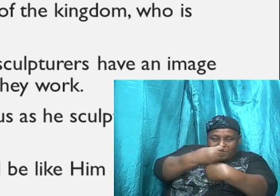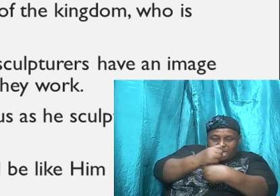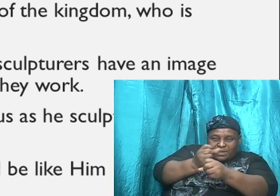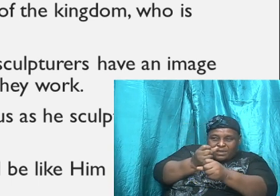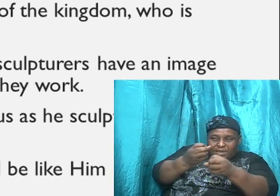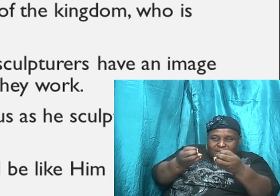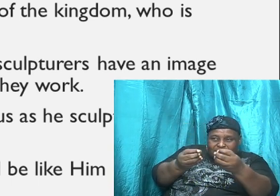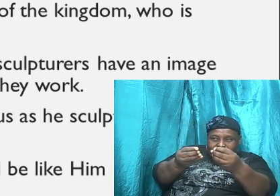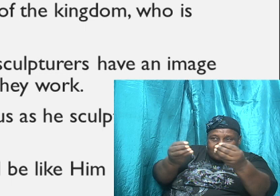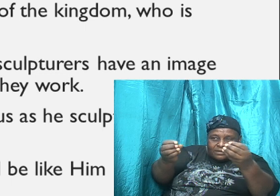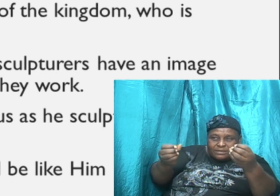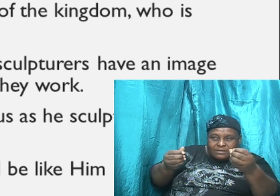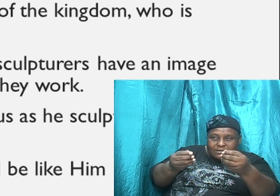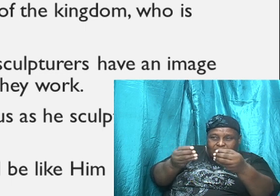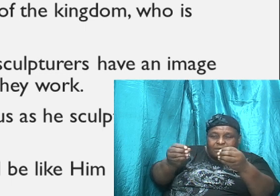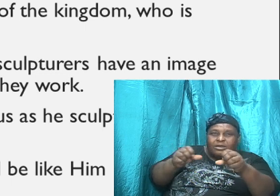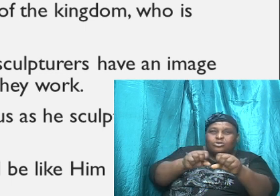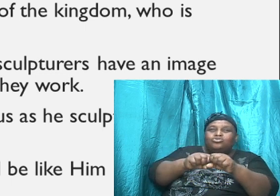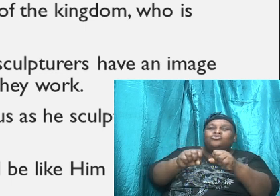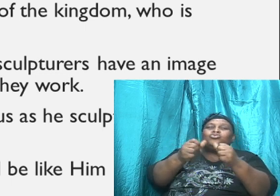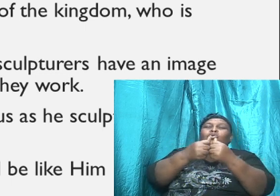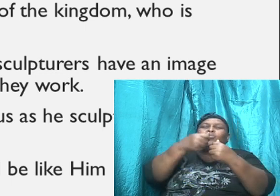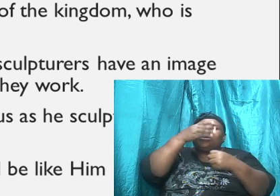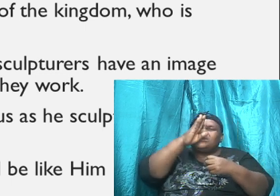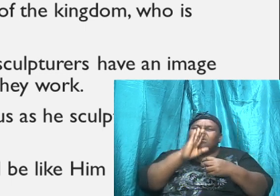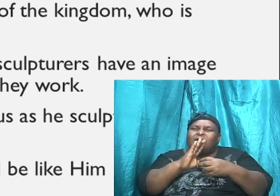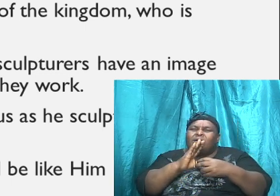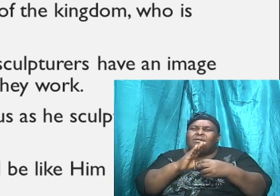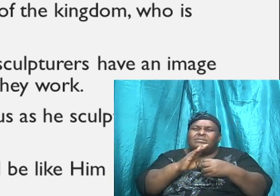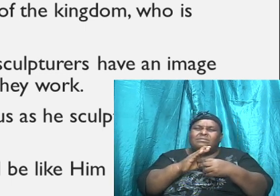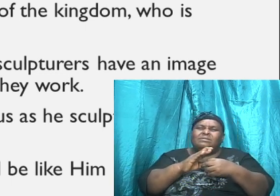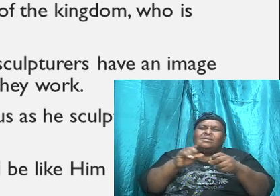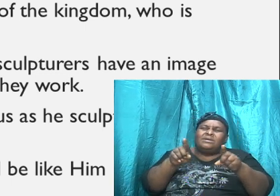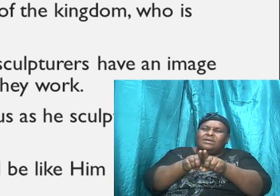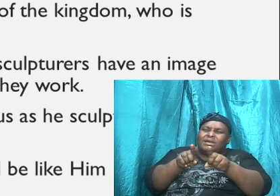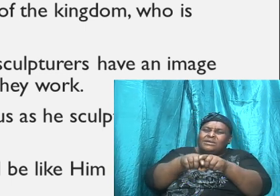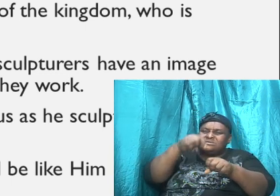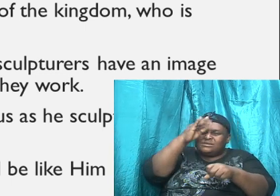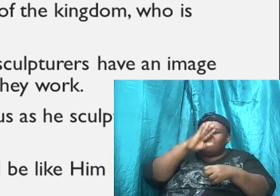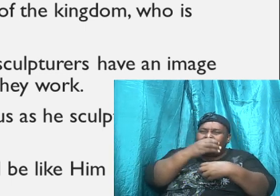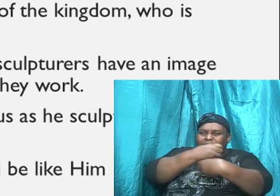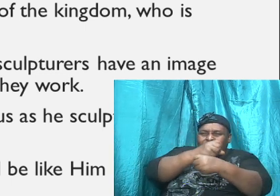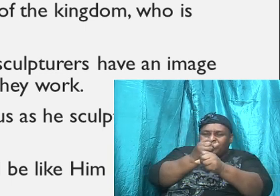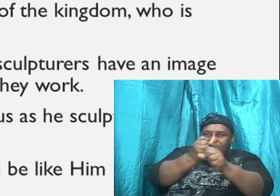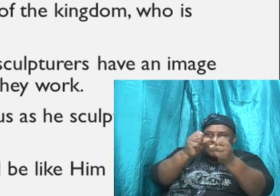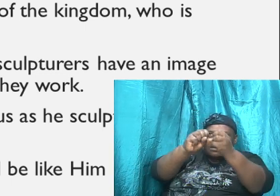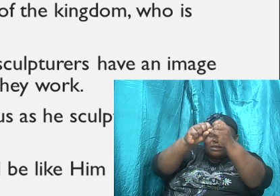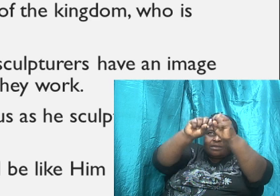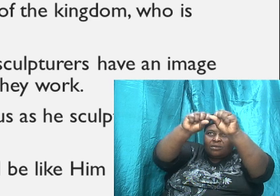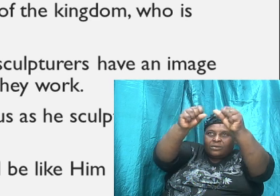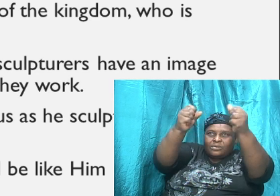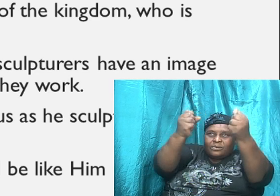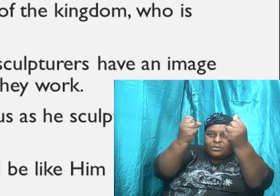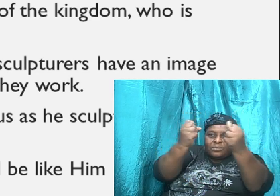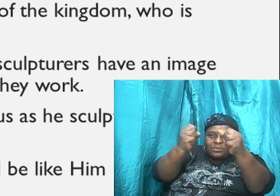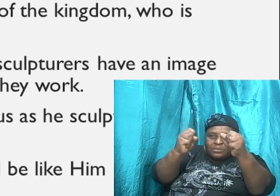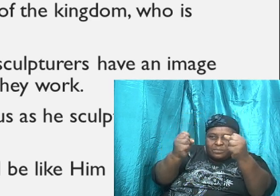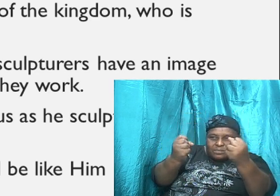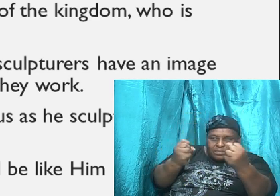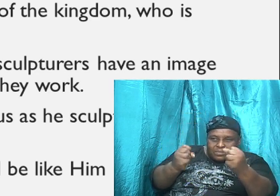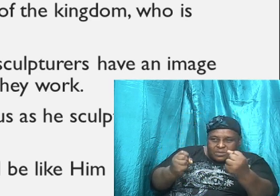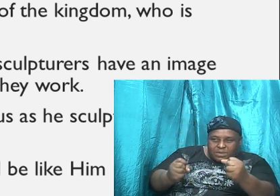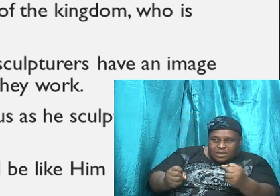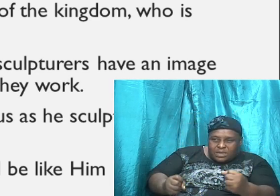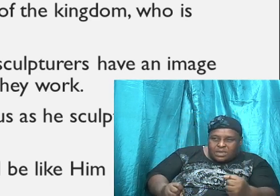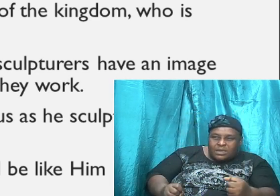it is with God, as he molds us, as he sculpt us, there is an image